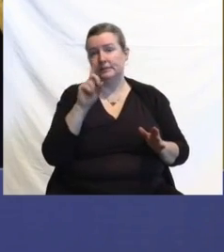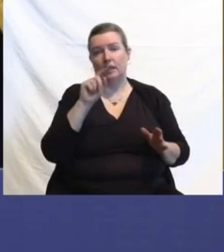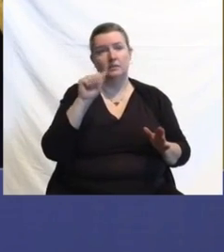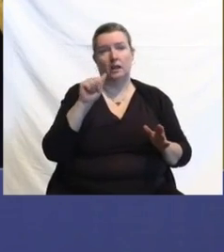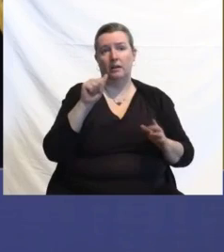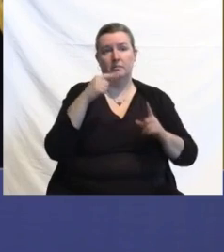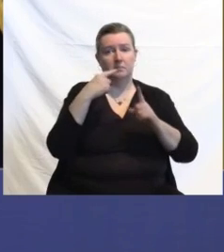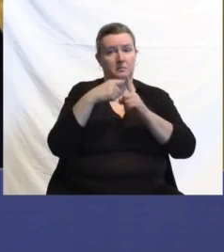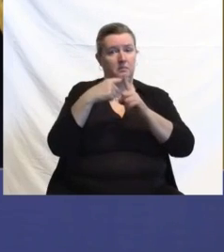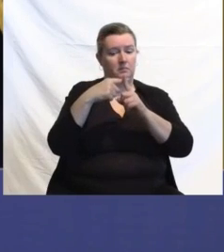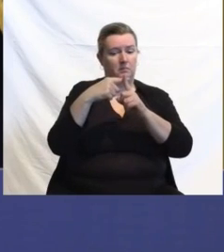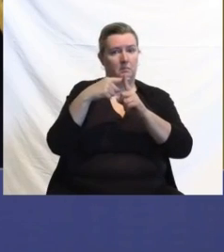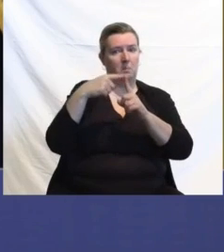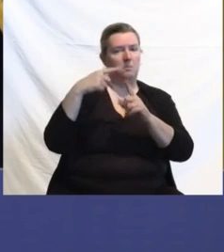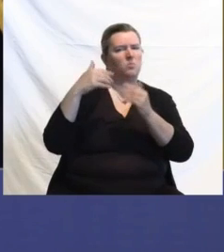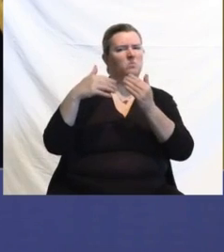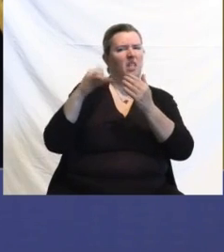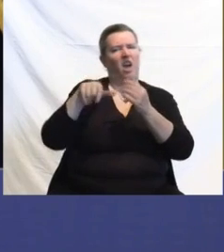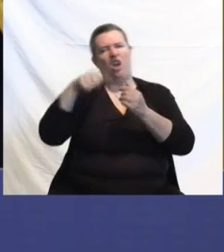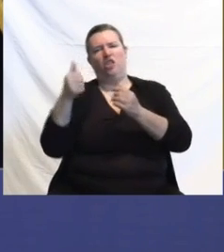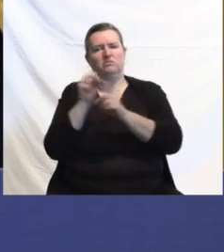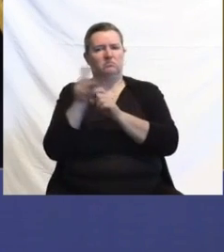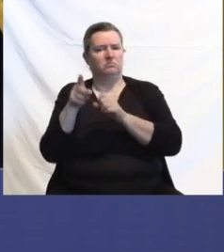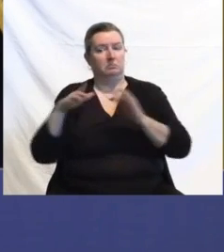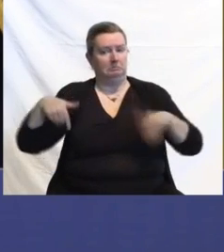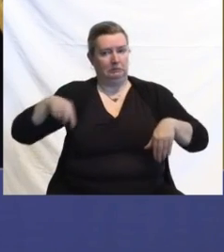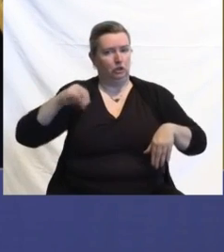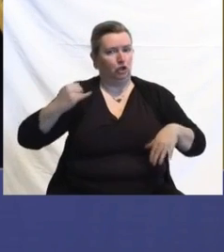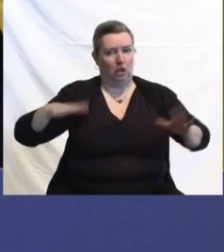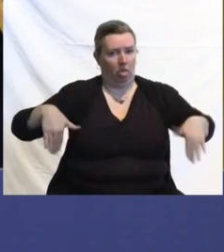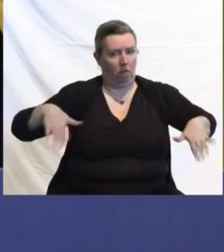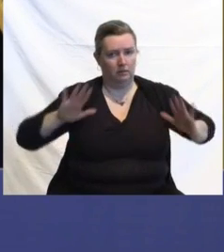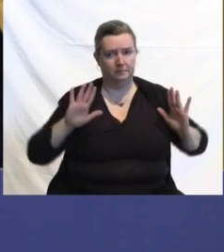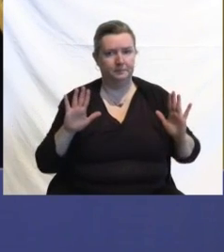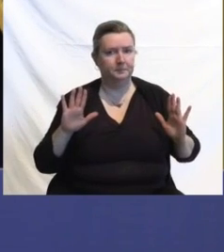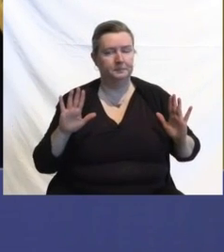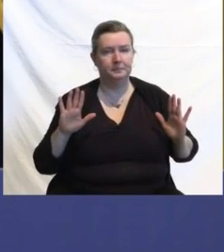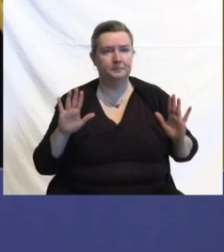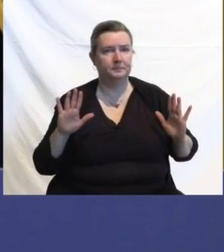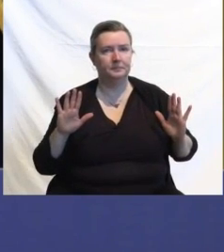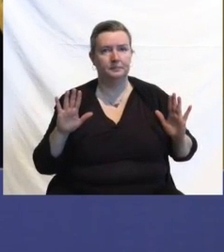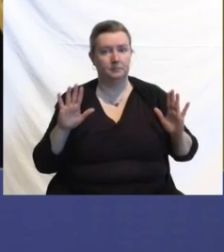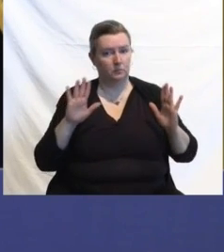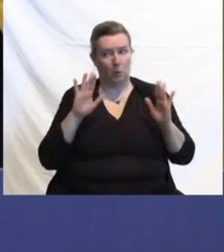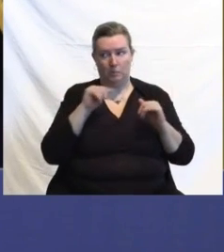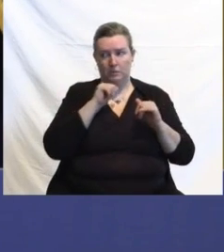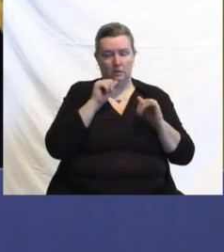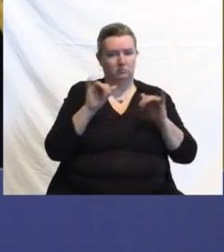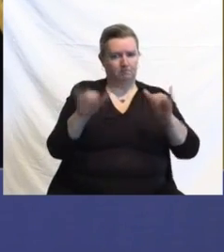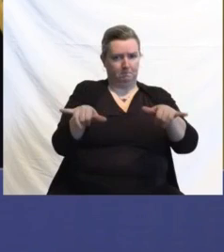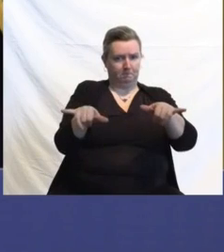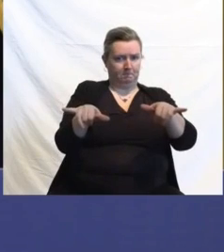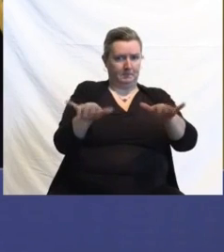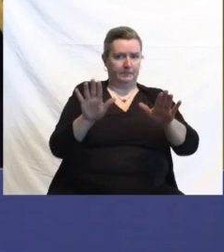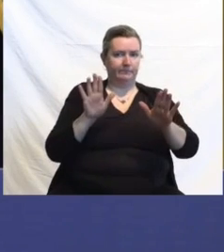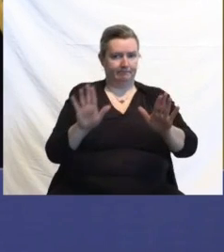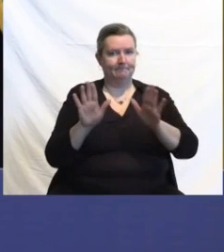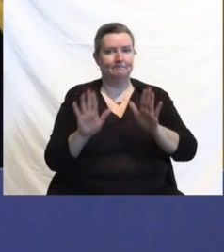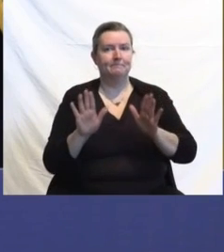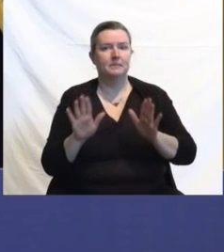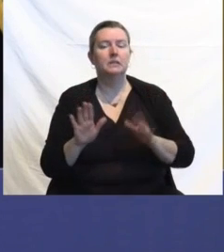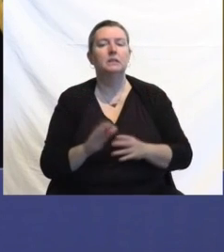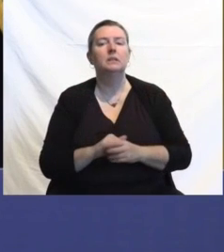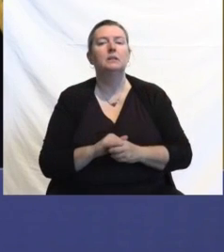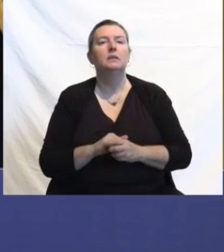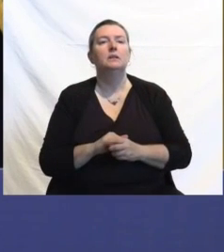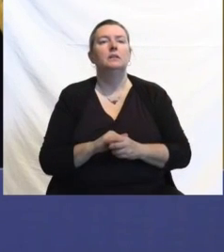is not one of the reasons why things are surging. And please God, it stays that way. I'll go back. I'll go backward,